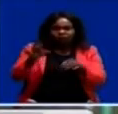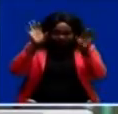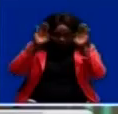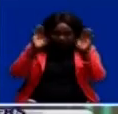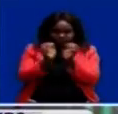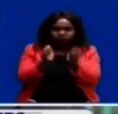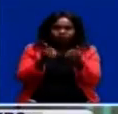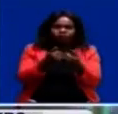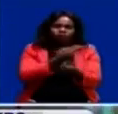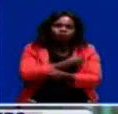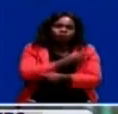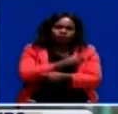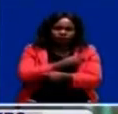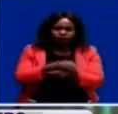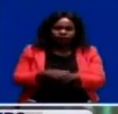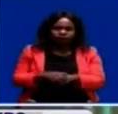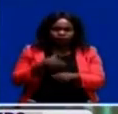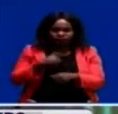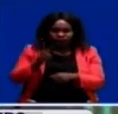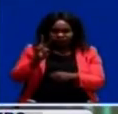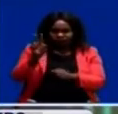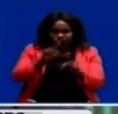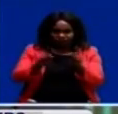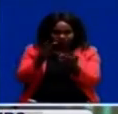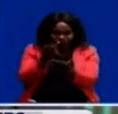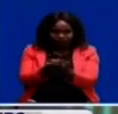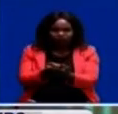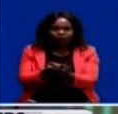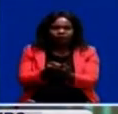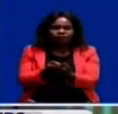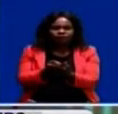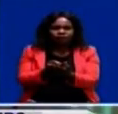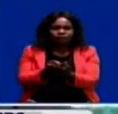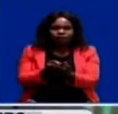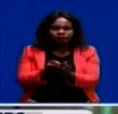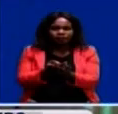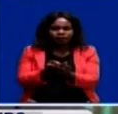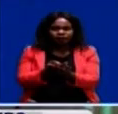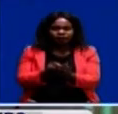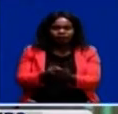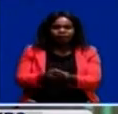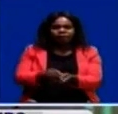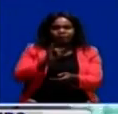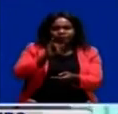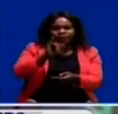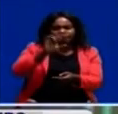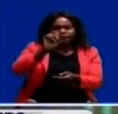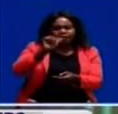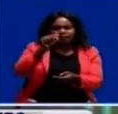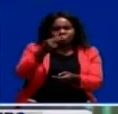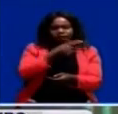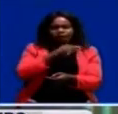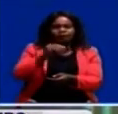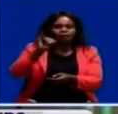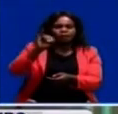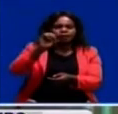We had two people who were admitted, Ida, Mgara and Isaac, who have